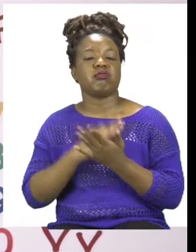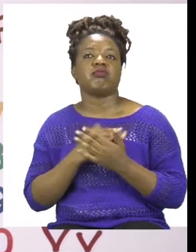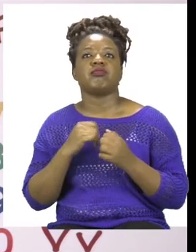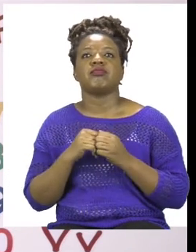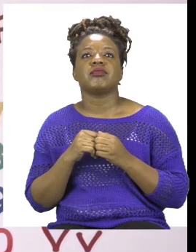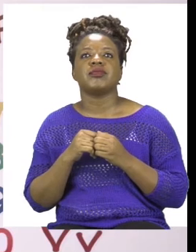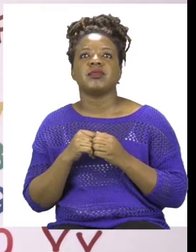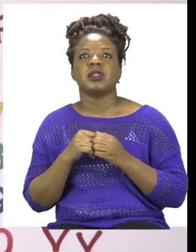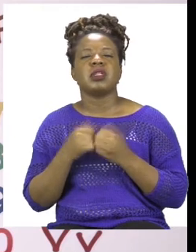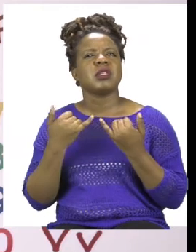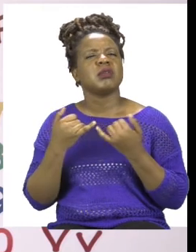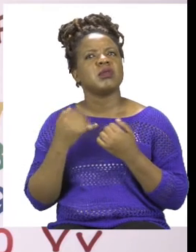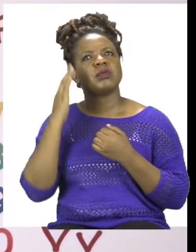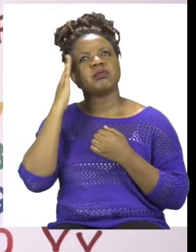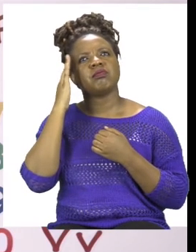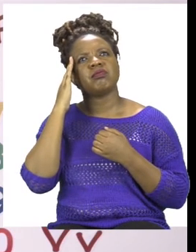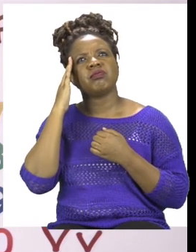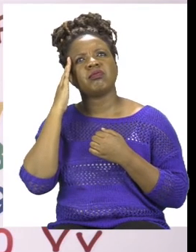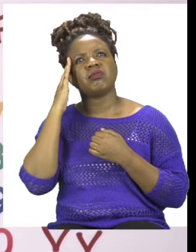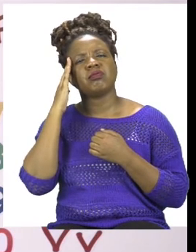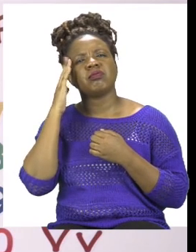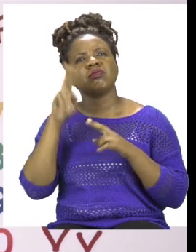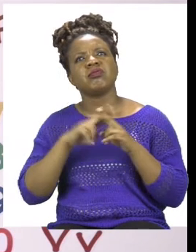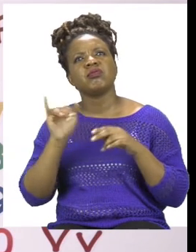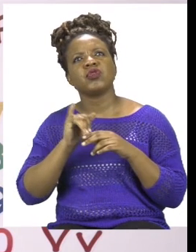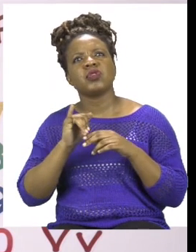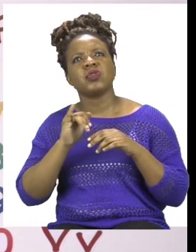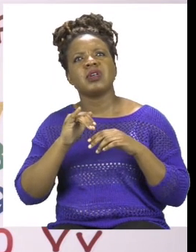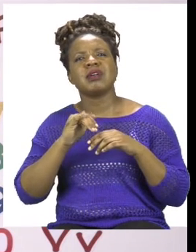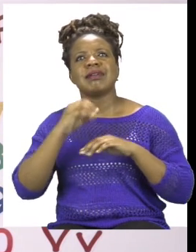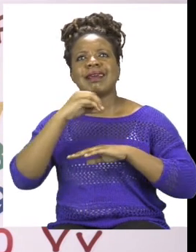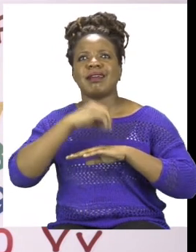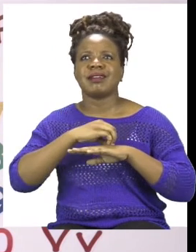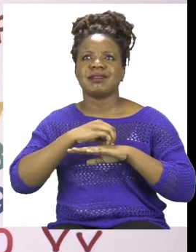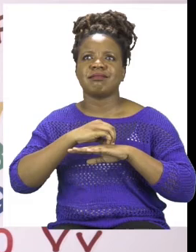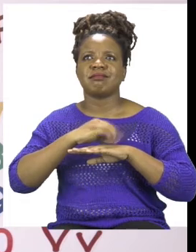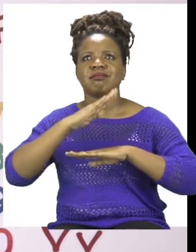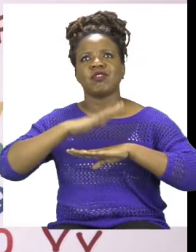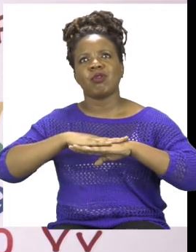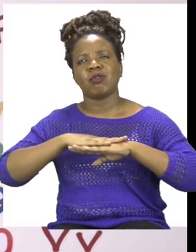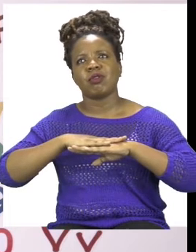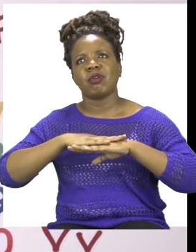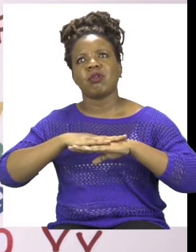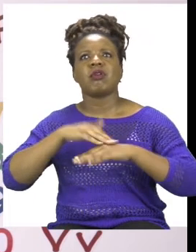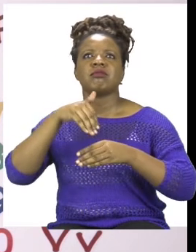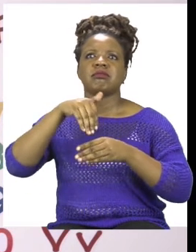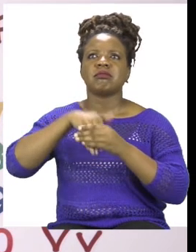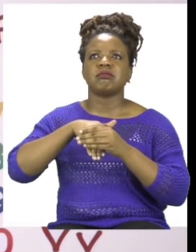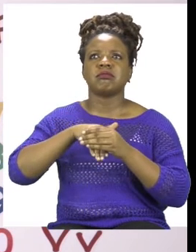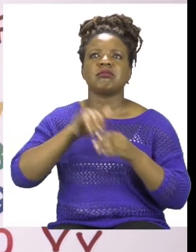preposition or preposition of time. Is it at, is it on or is it in.